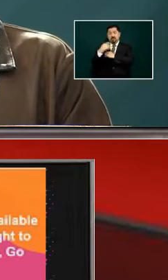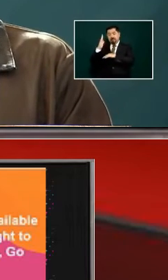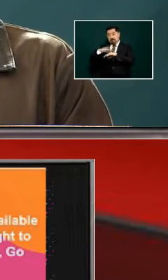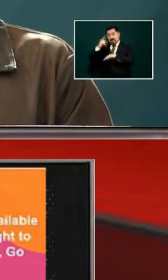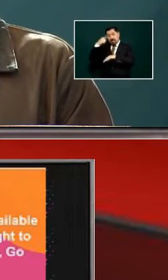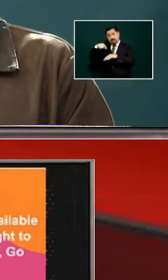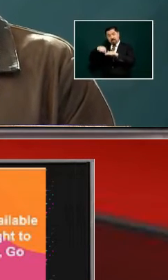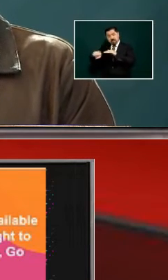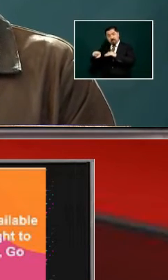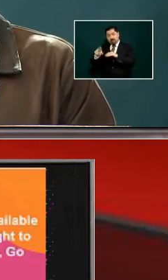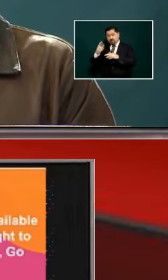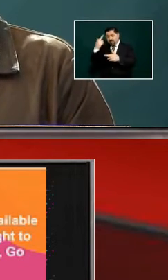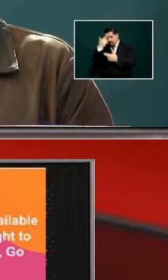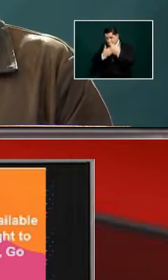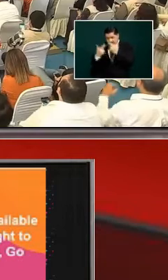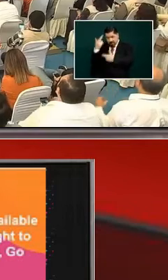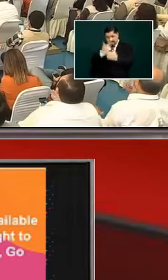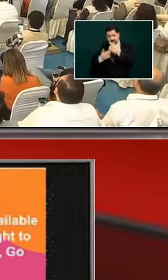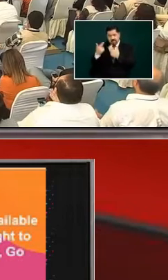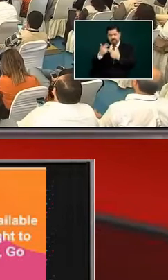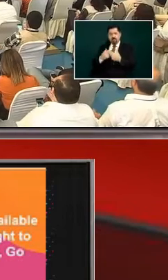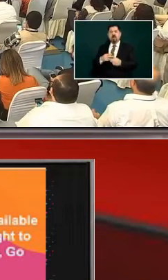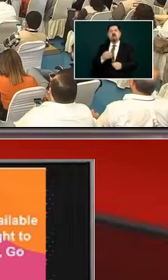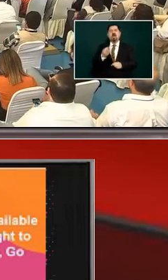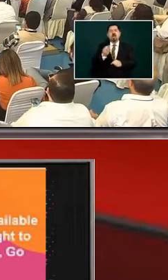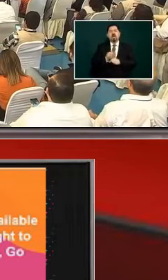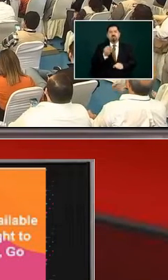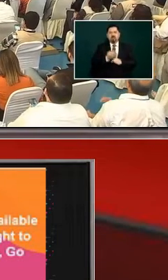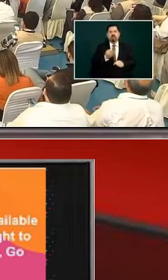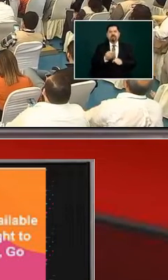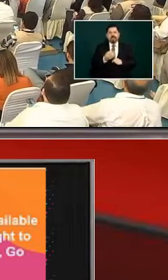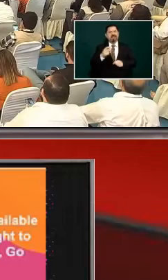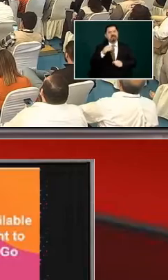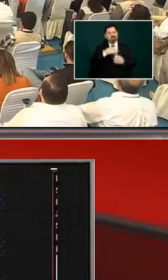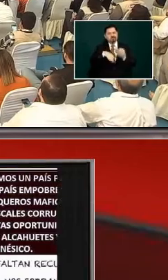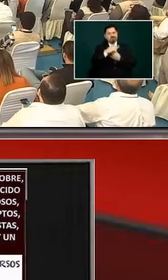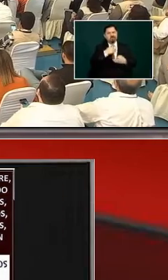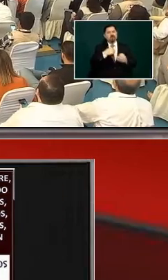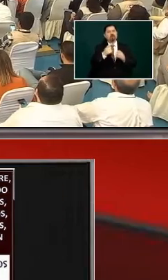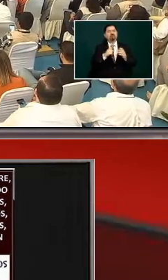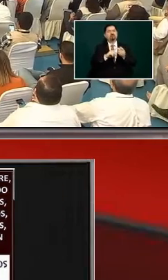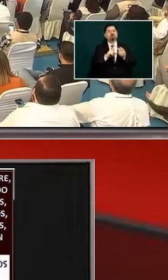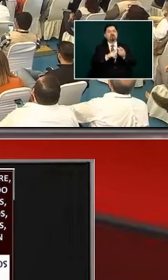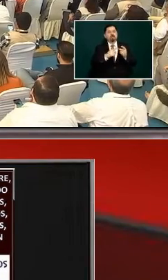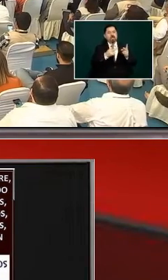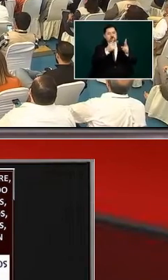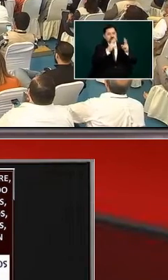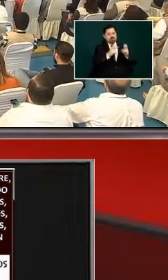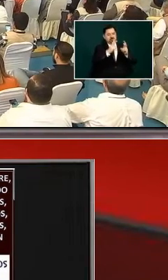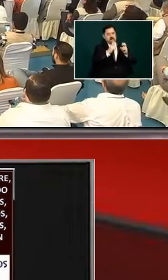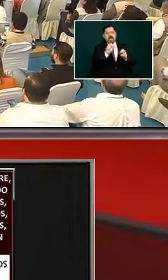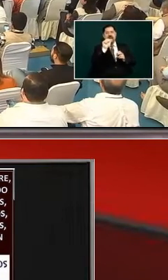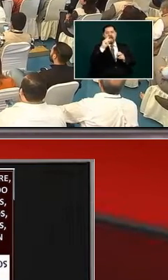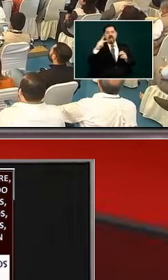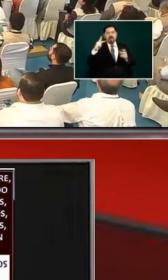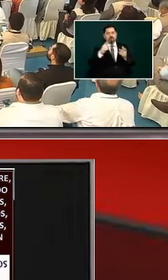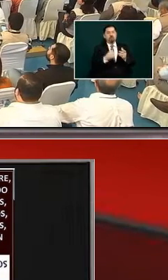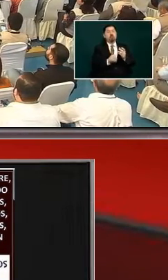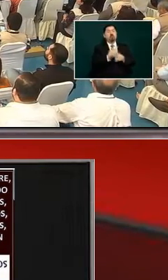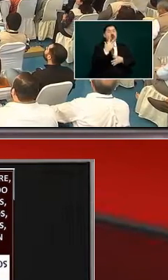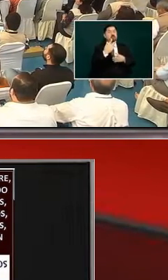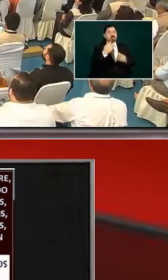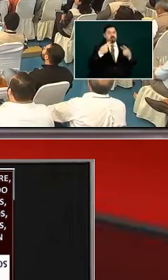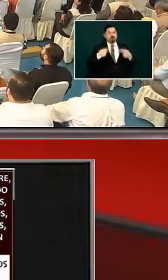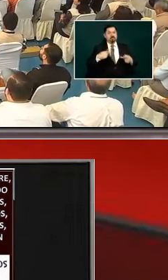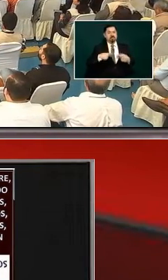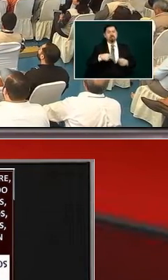so if they want to allow themselves to be verified most likely they're cheating the people so